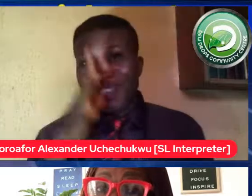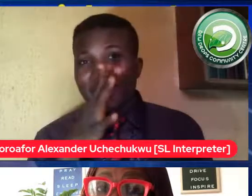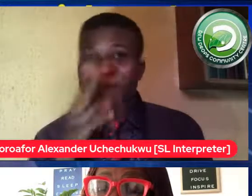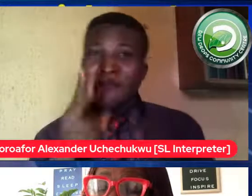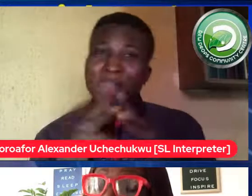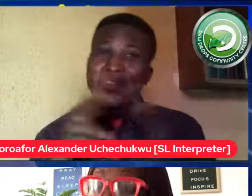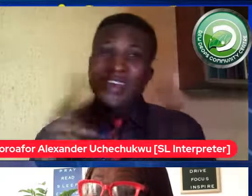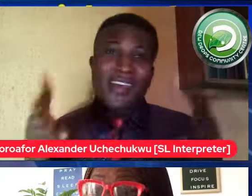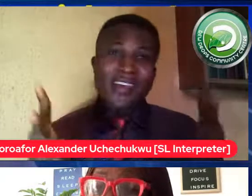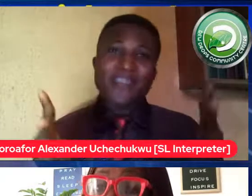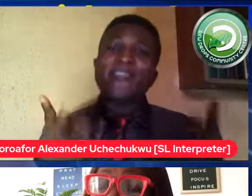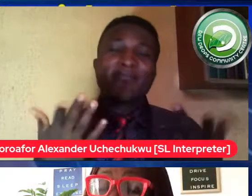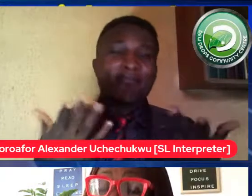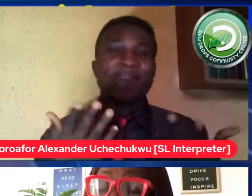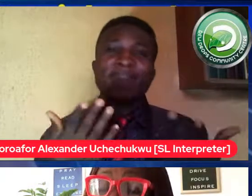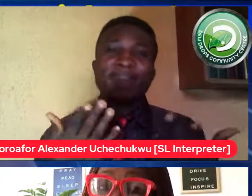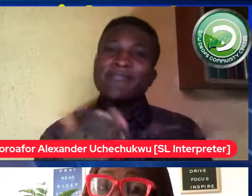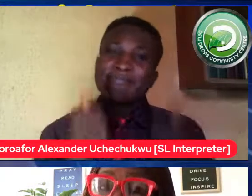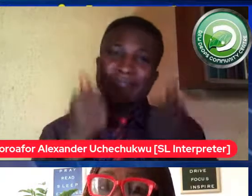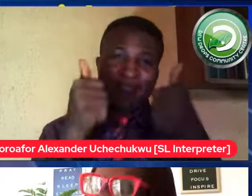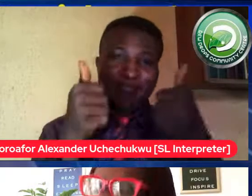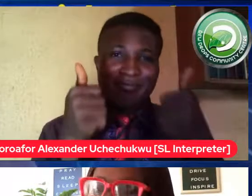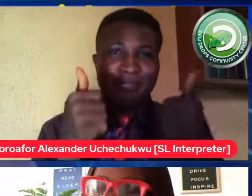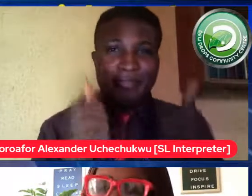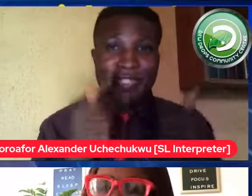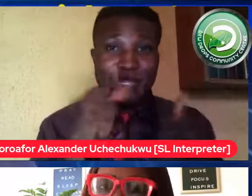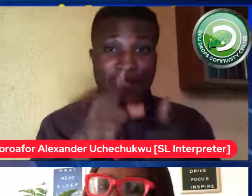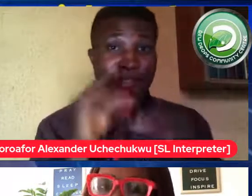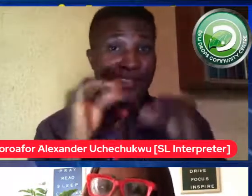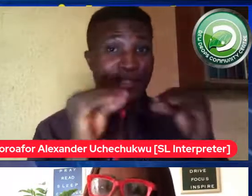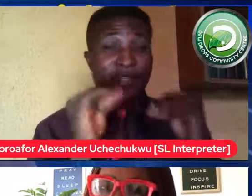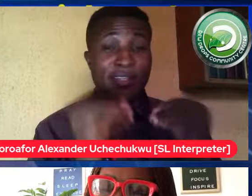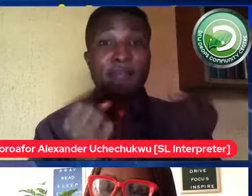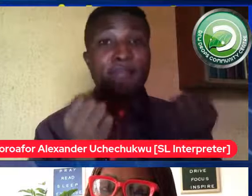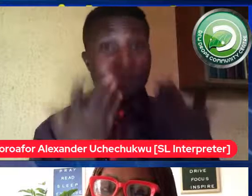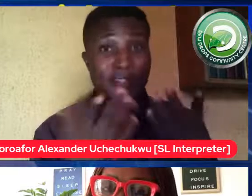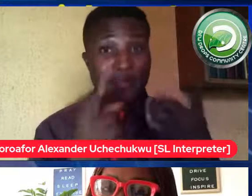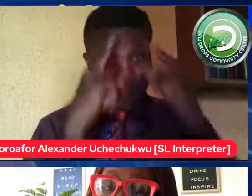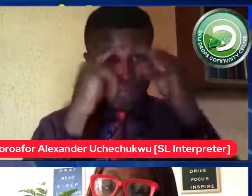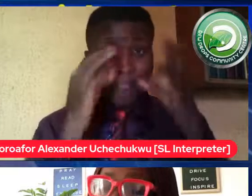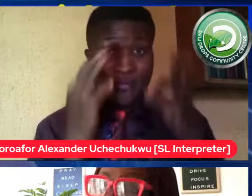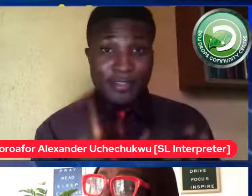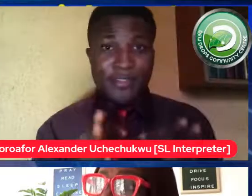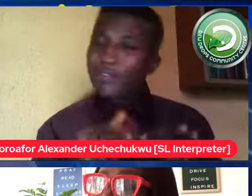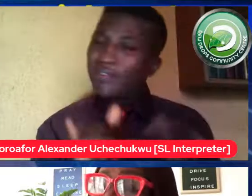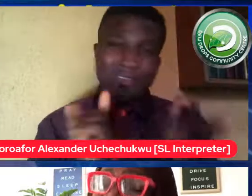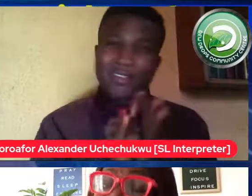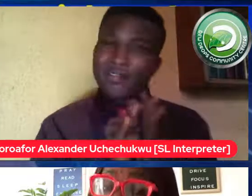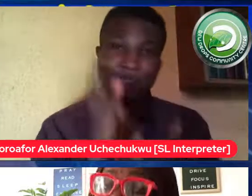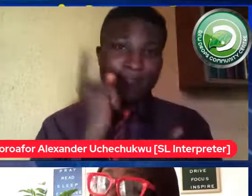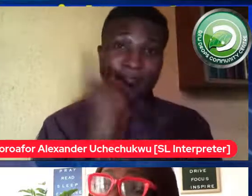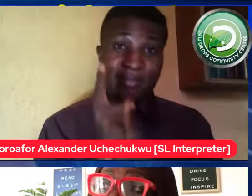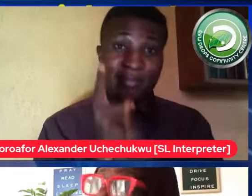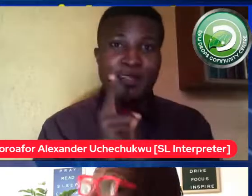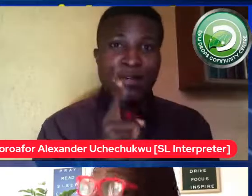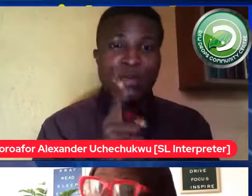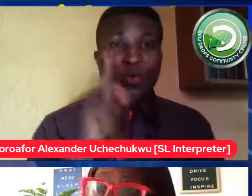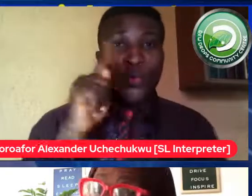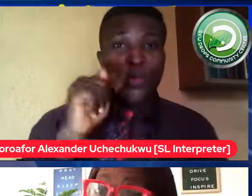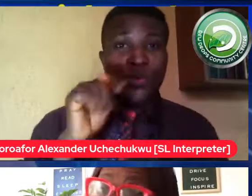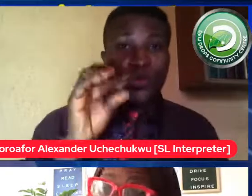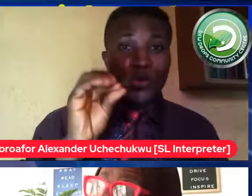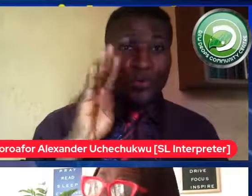-worth and the knowledge that she can make choices excellent nothing beats that so Toby when you please give